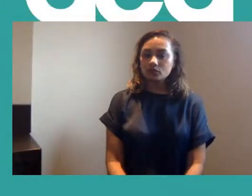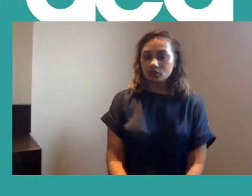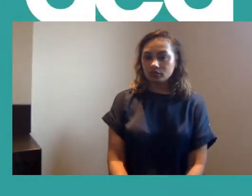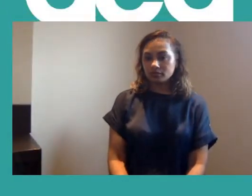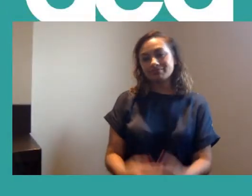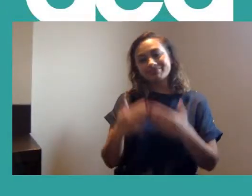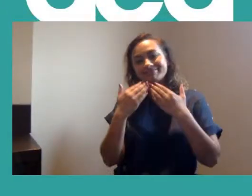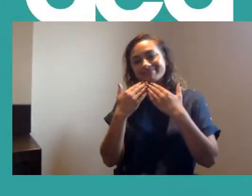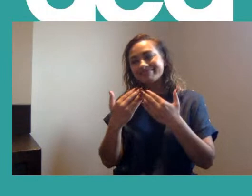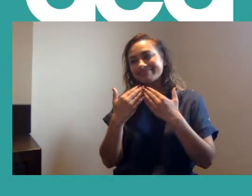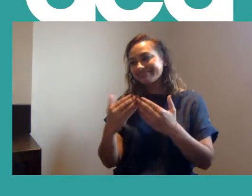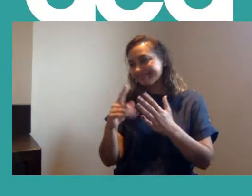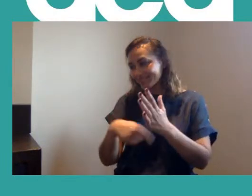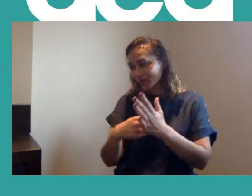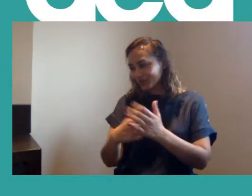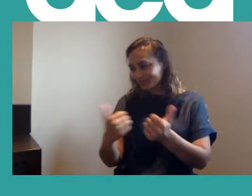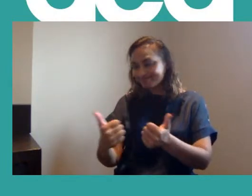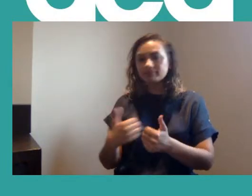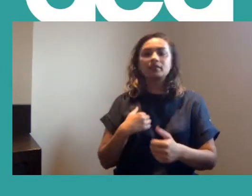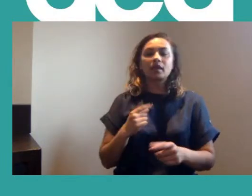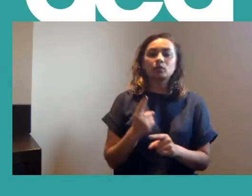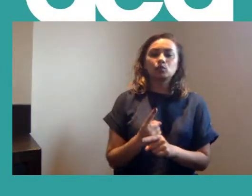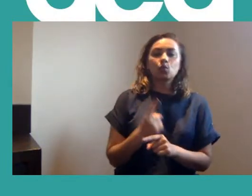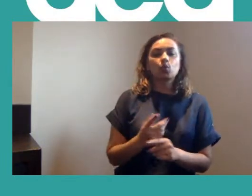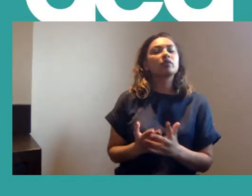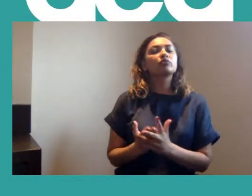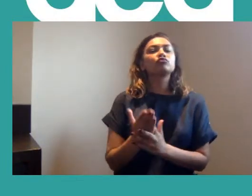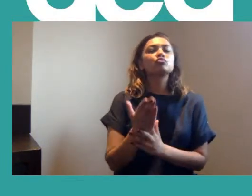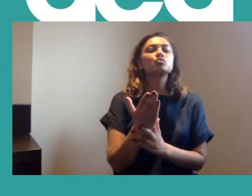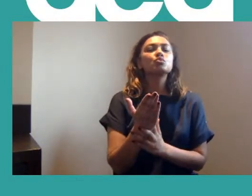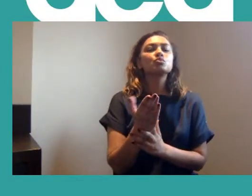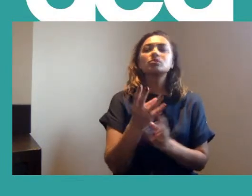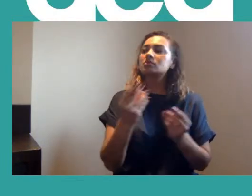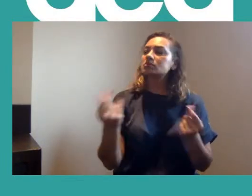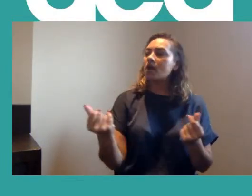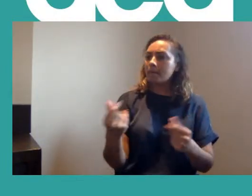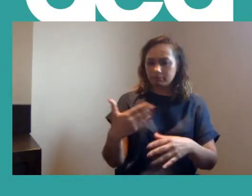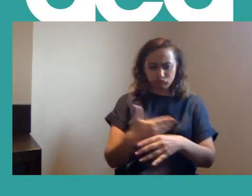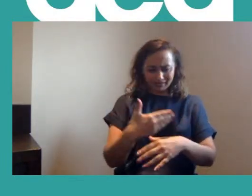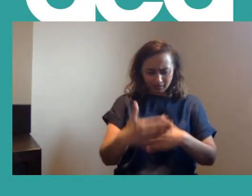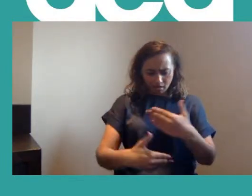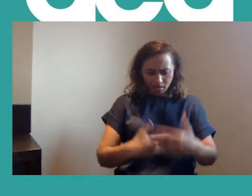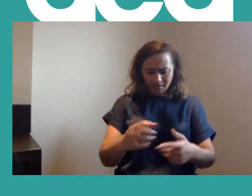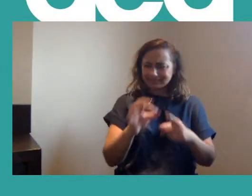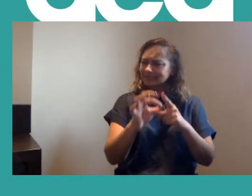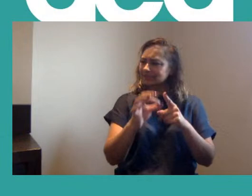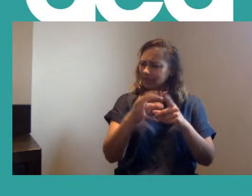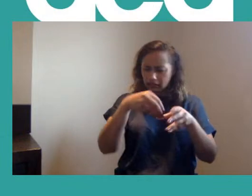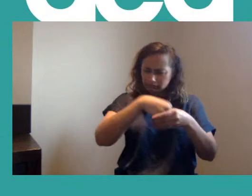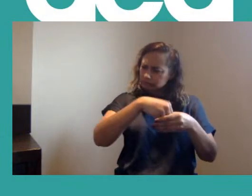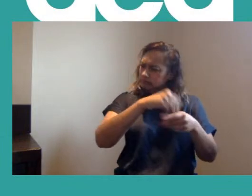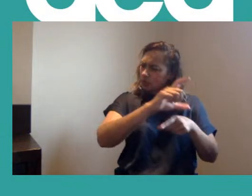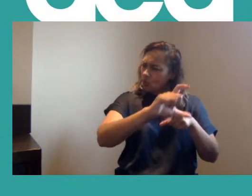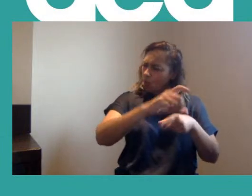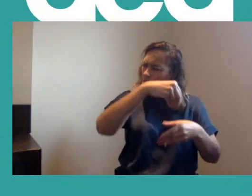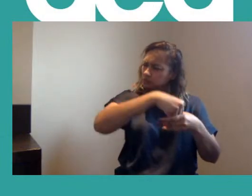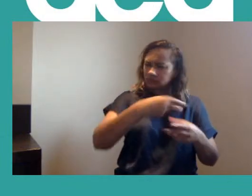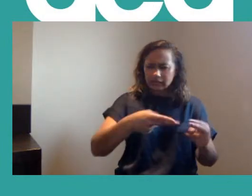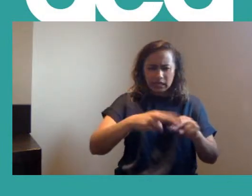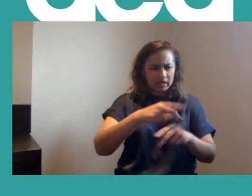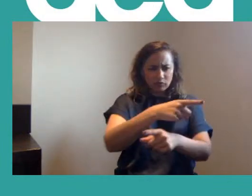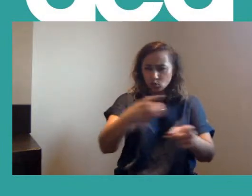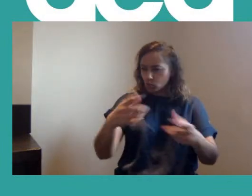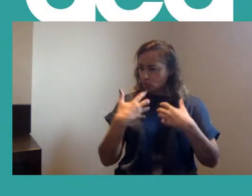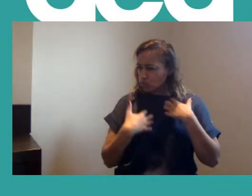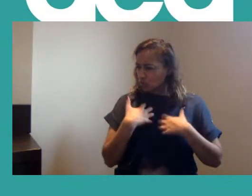Thanks, Joe. I'm just going to talk through a few practical details of the course for those of you who